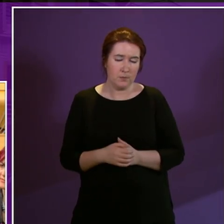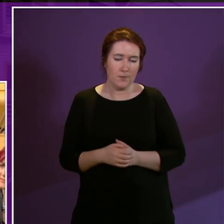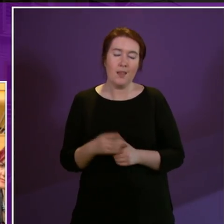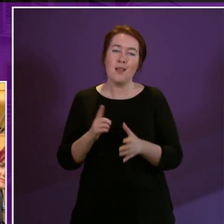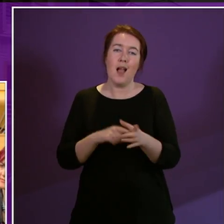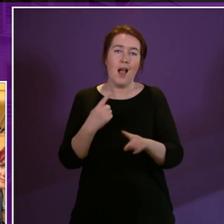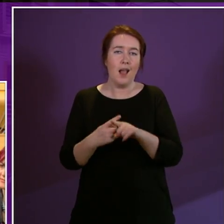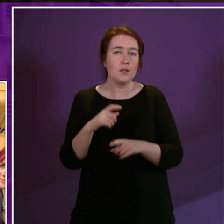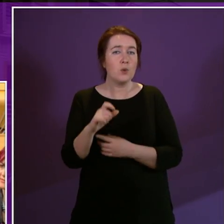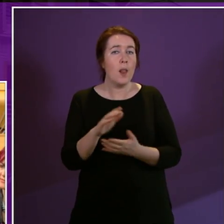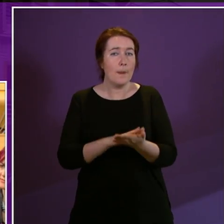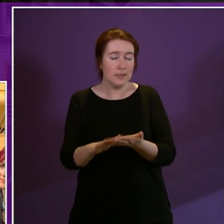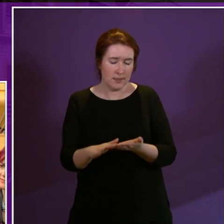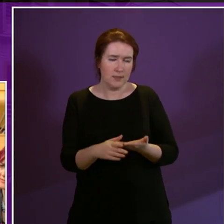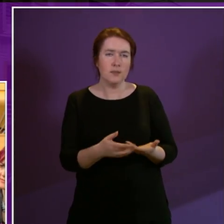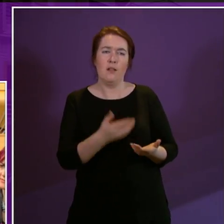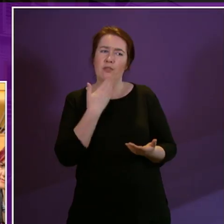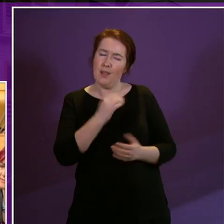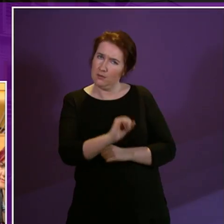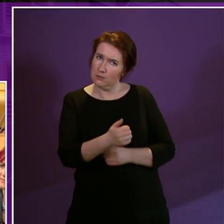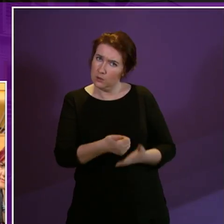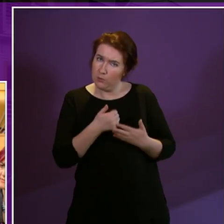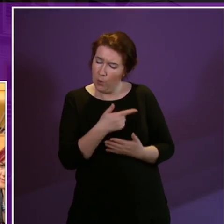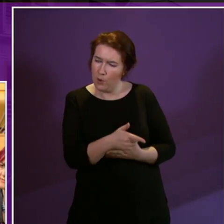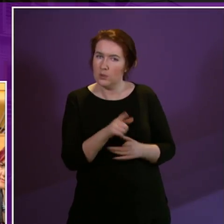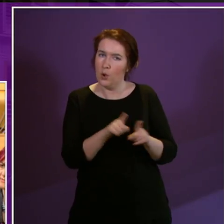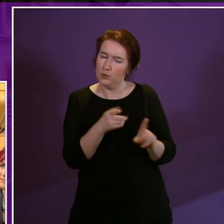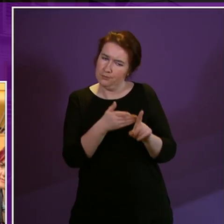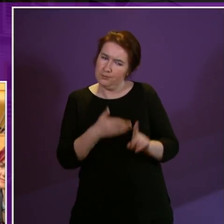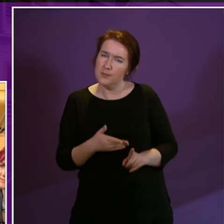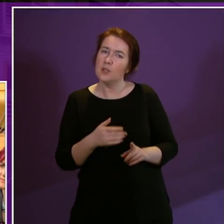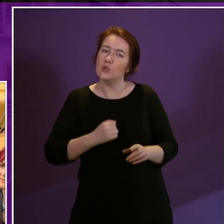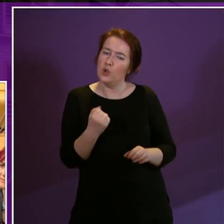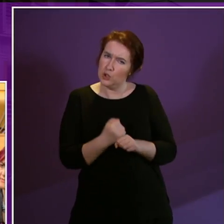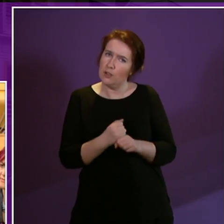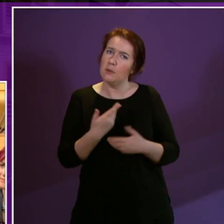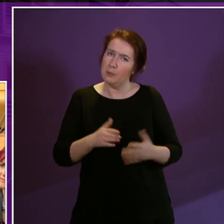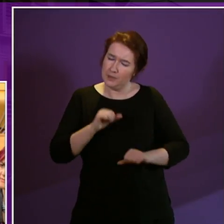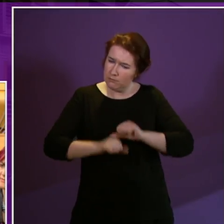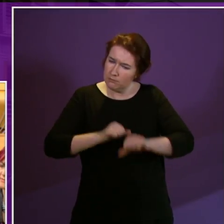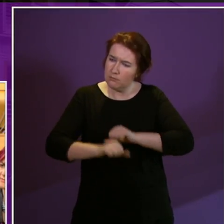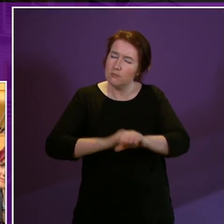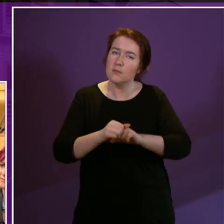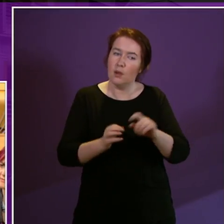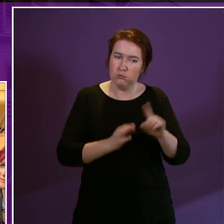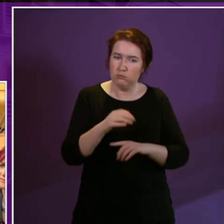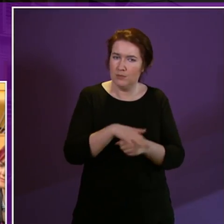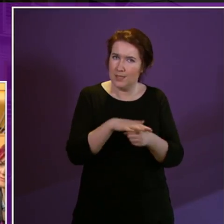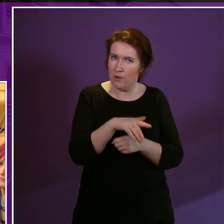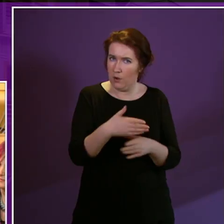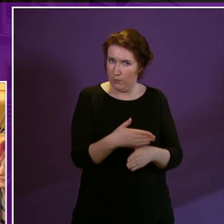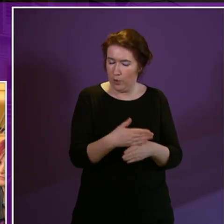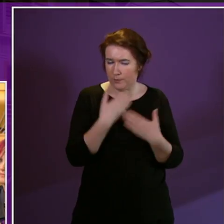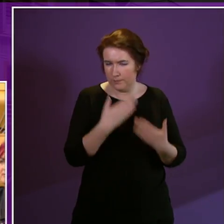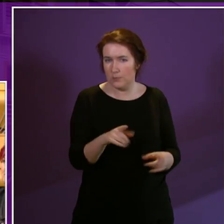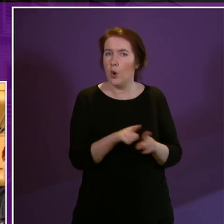I thank Alex very much for his support and his recognition of the steps that the Scottish Government have taken in this area of work and for